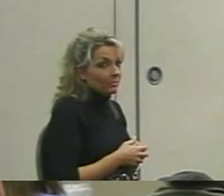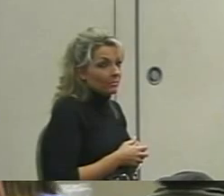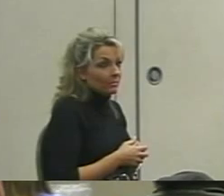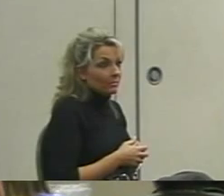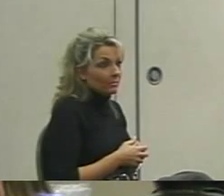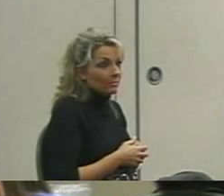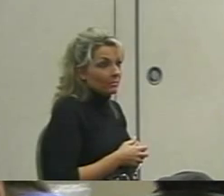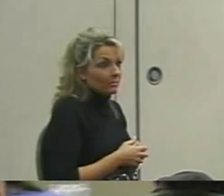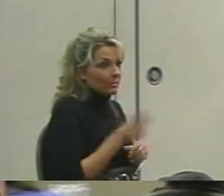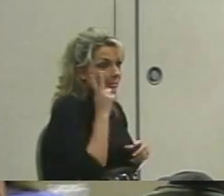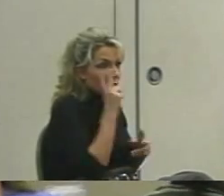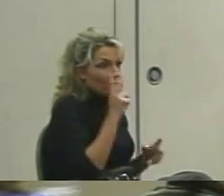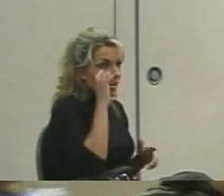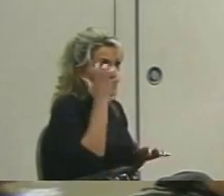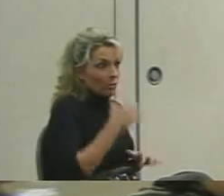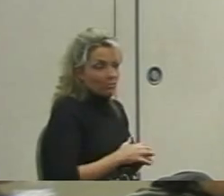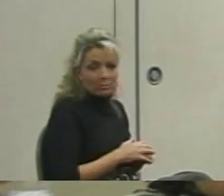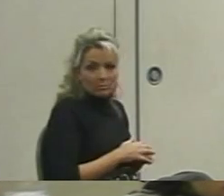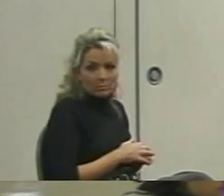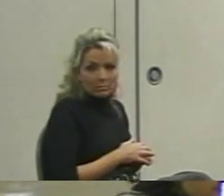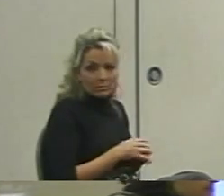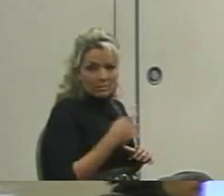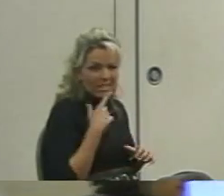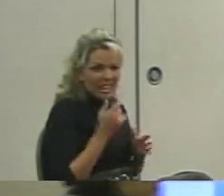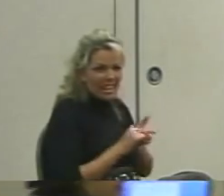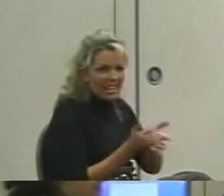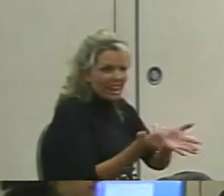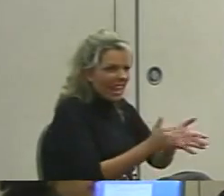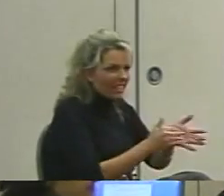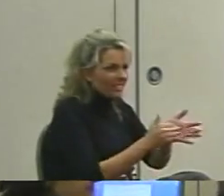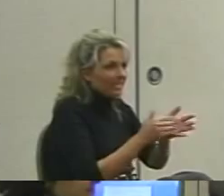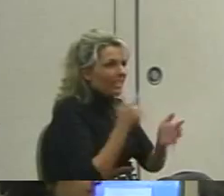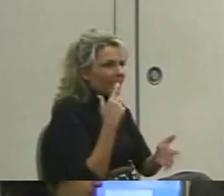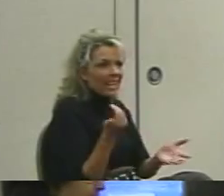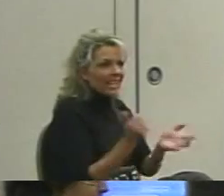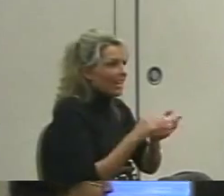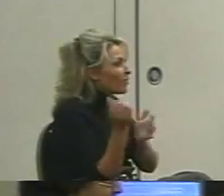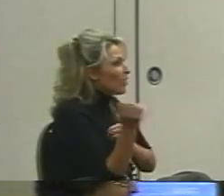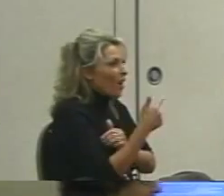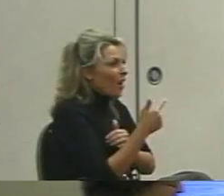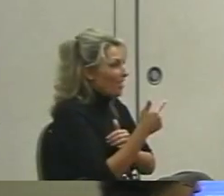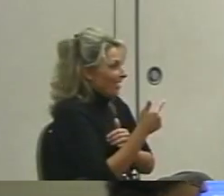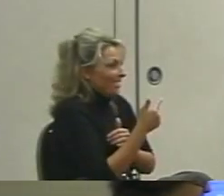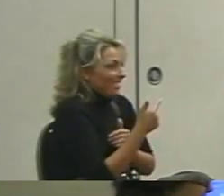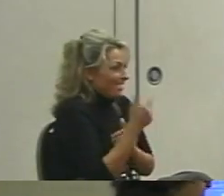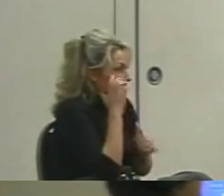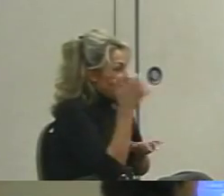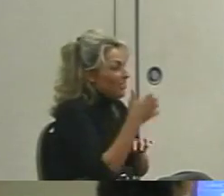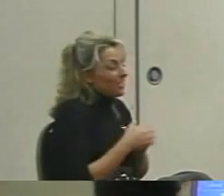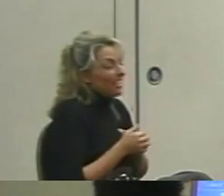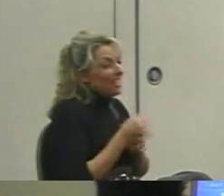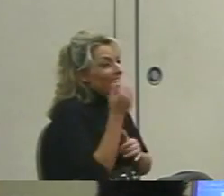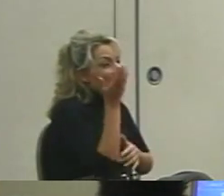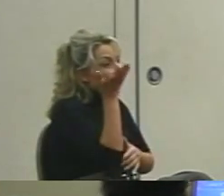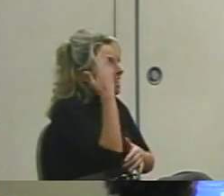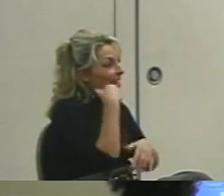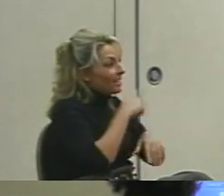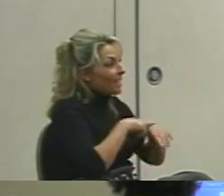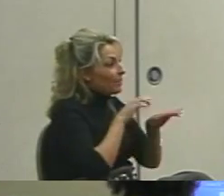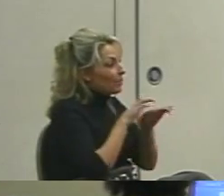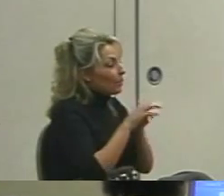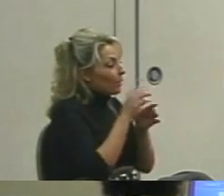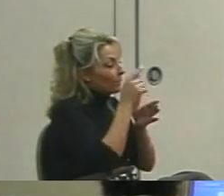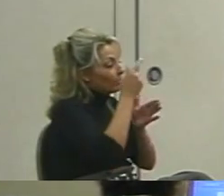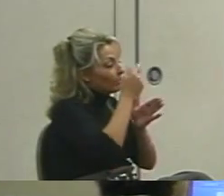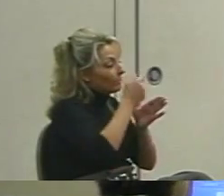You look confused. Say all of that again. Okay, if last time when you were doing tallies,